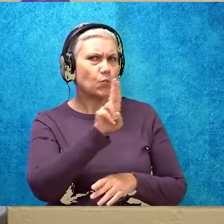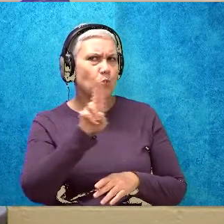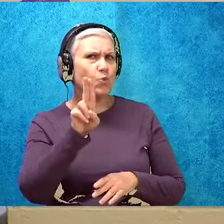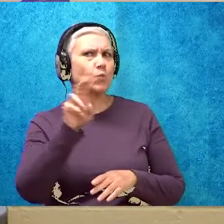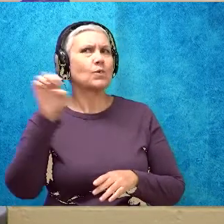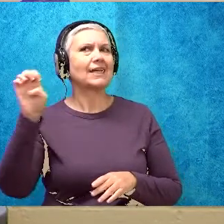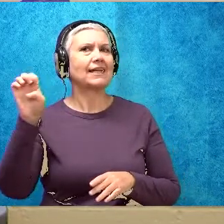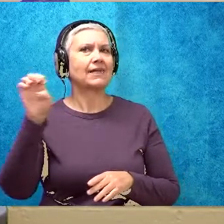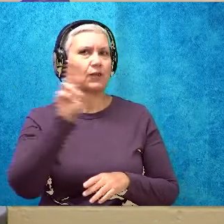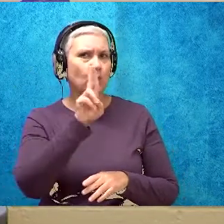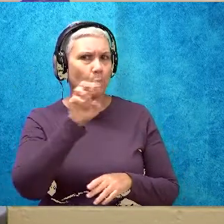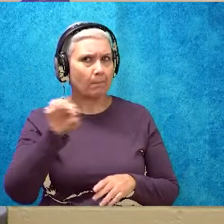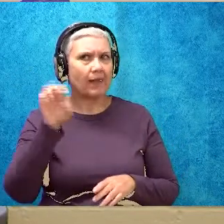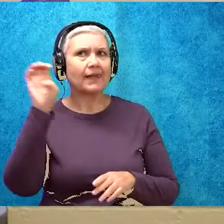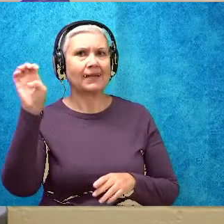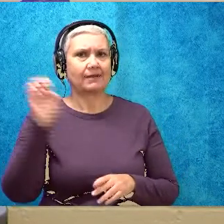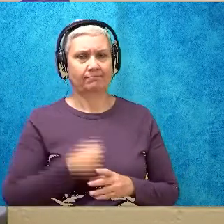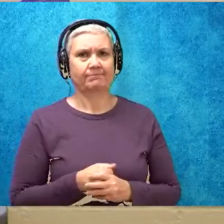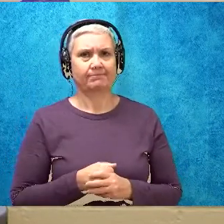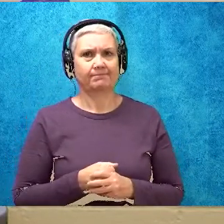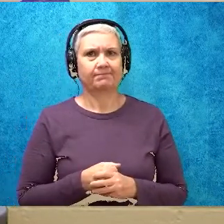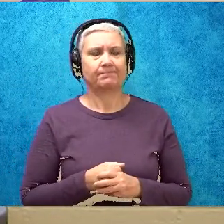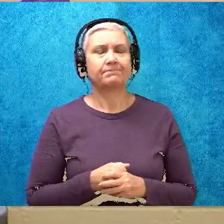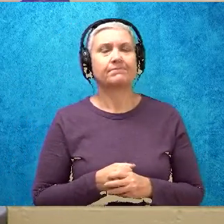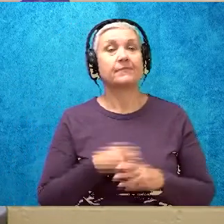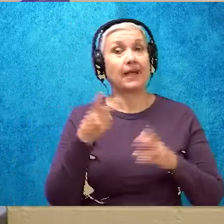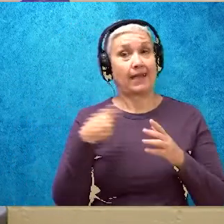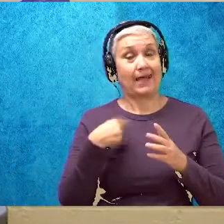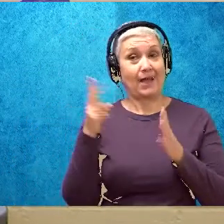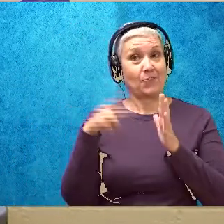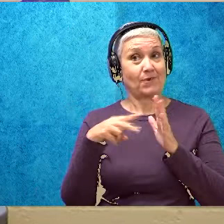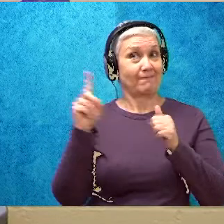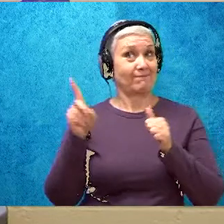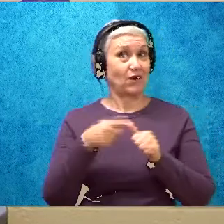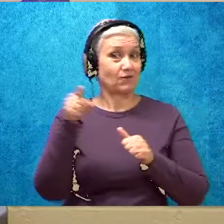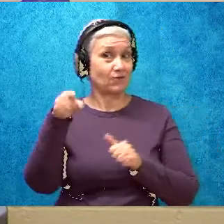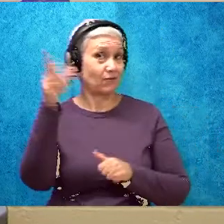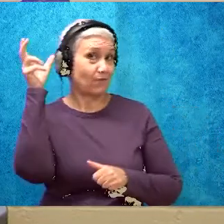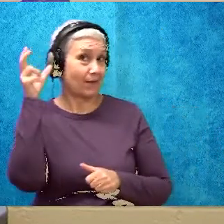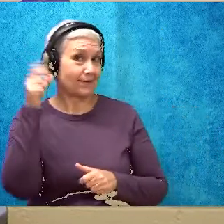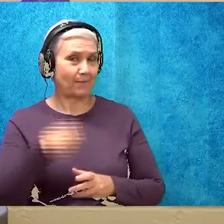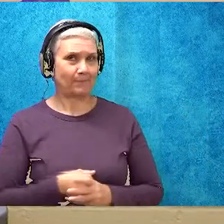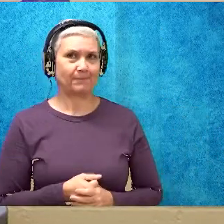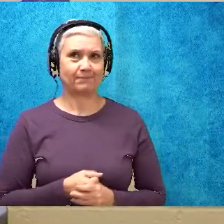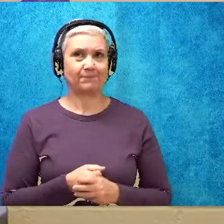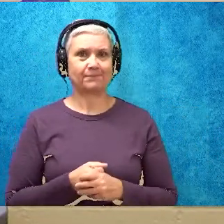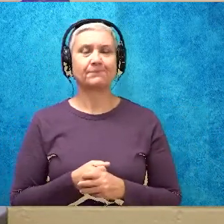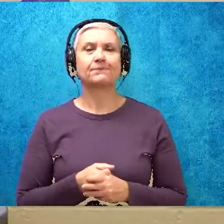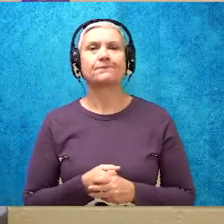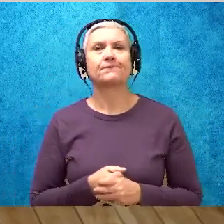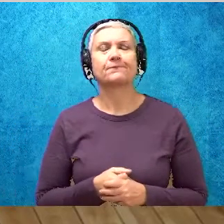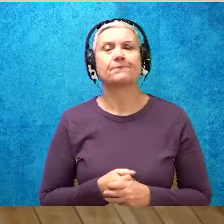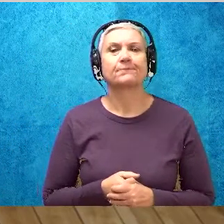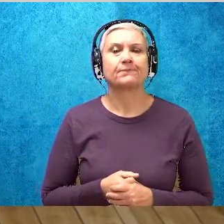U blank E spelling. I'll read first, and you guys listen. Are we ready? Awesome.